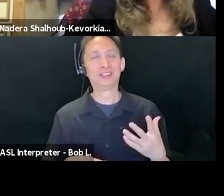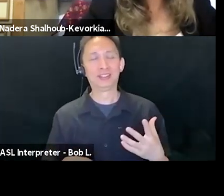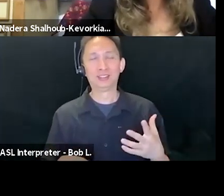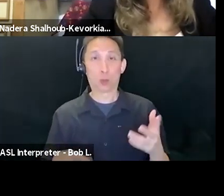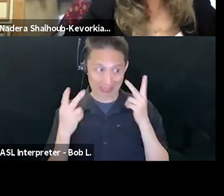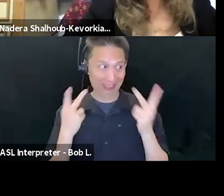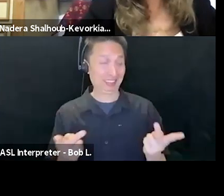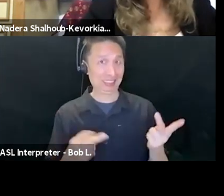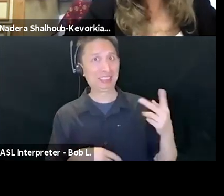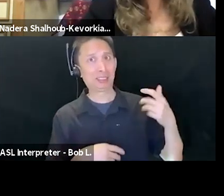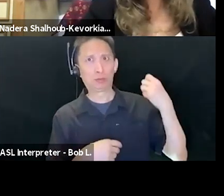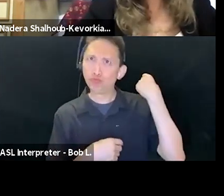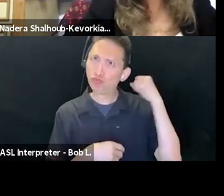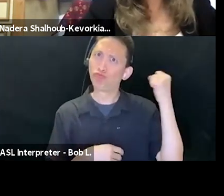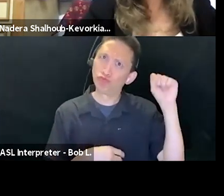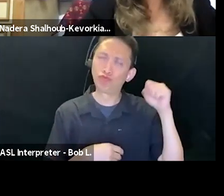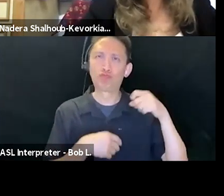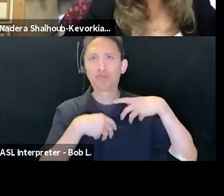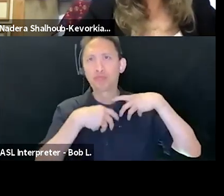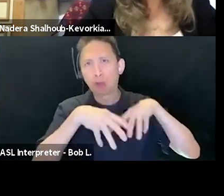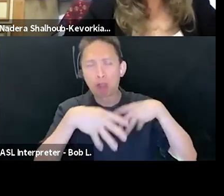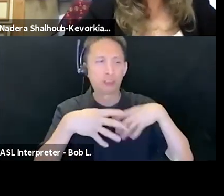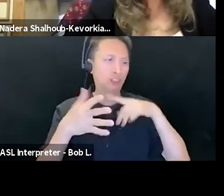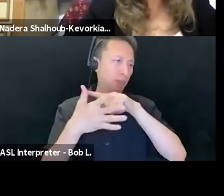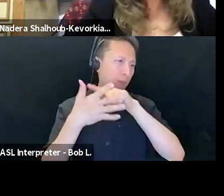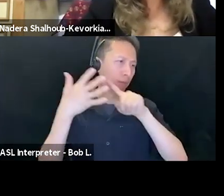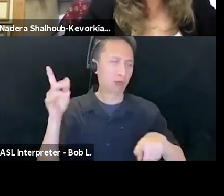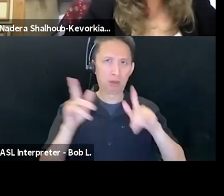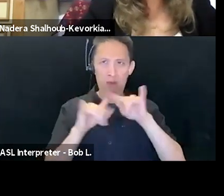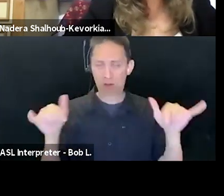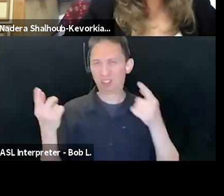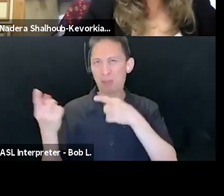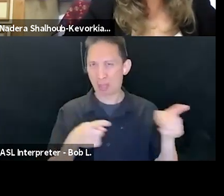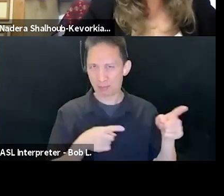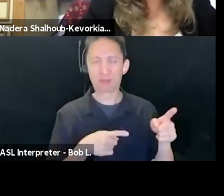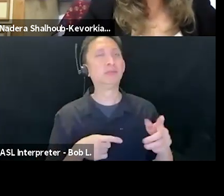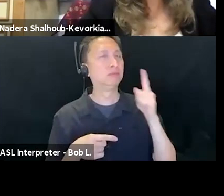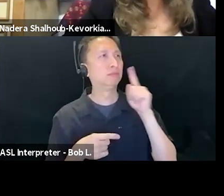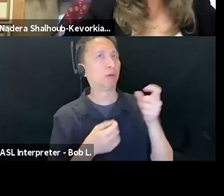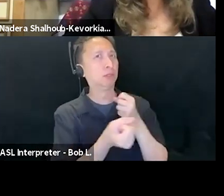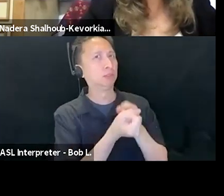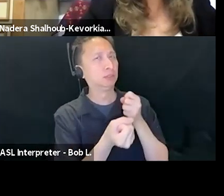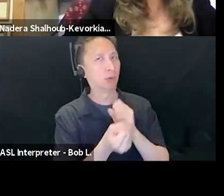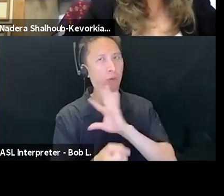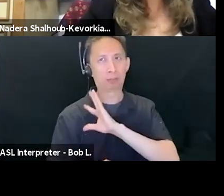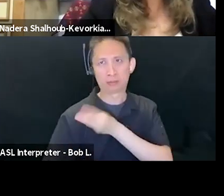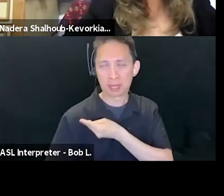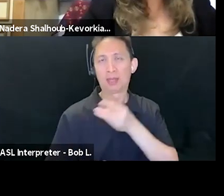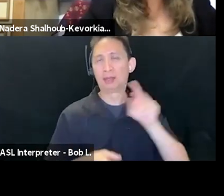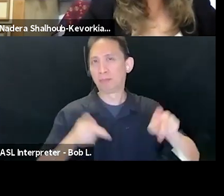that occur, you know, that have occurred, that were occurring and have been occurring recently in support of Palestine and Palestinians